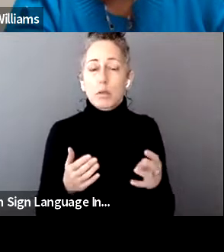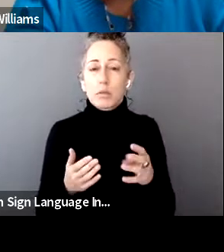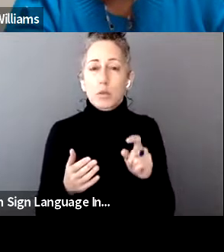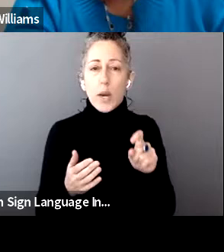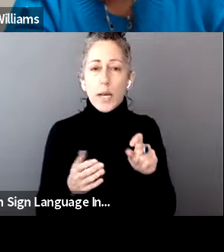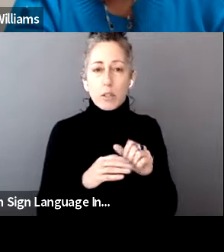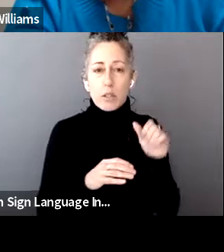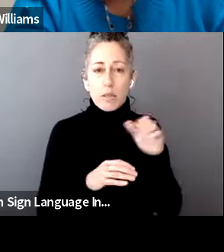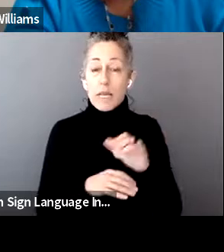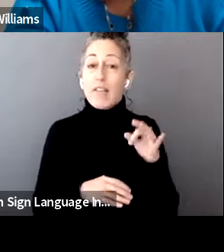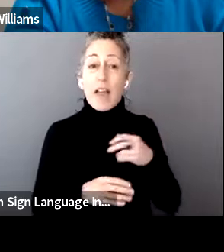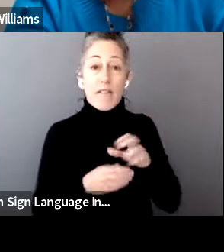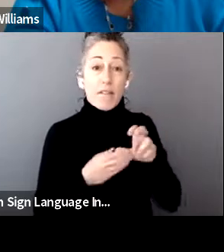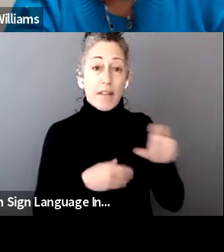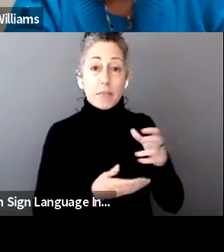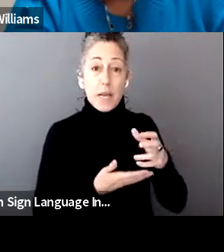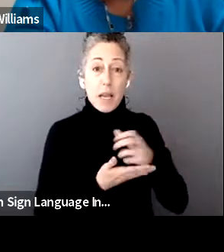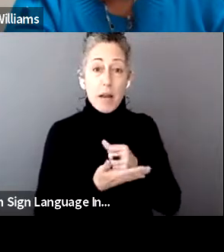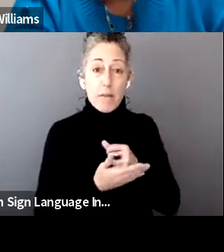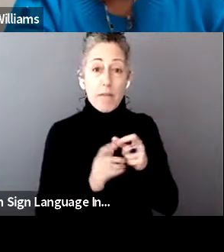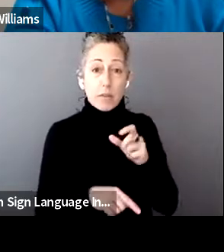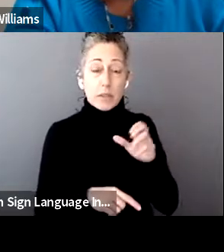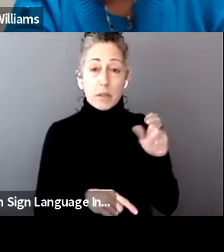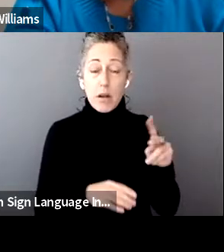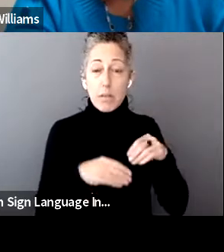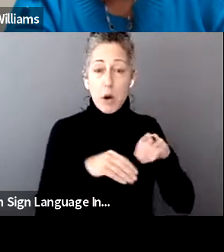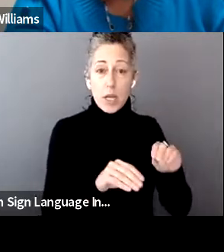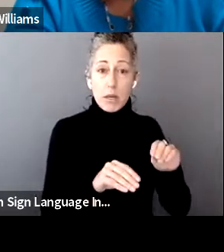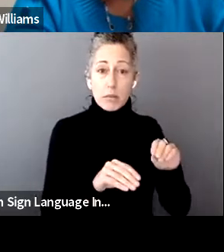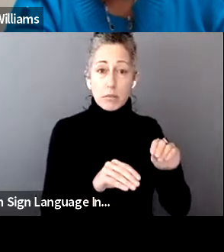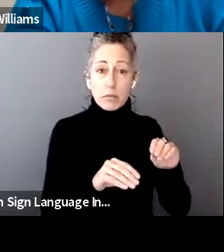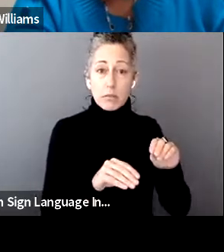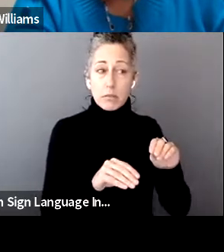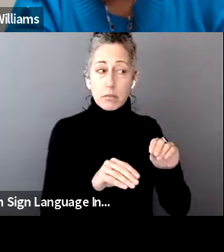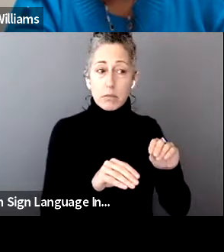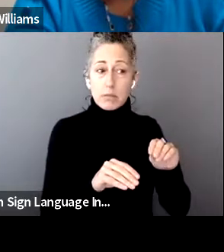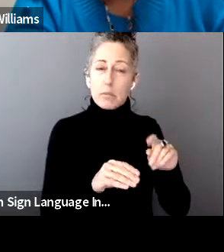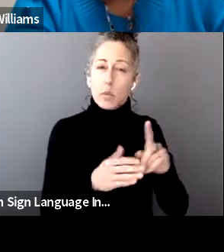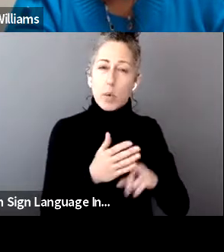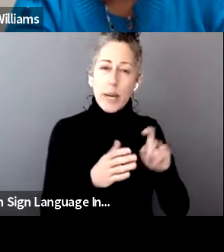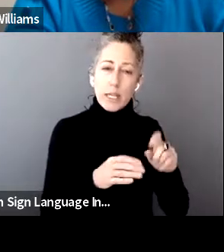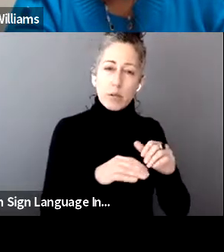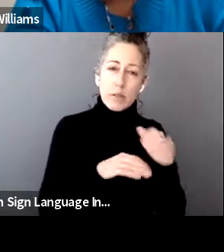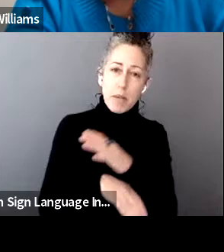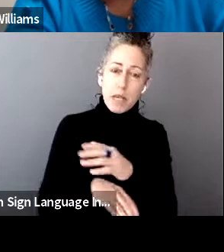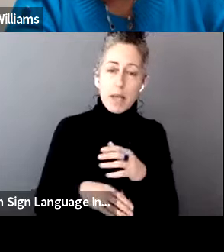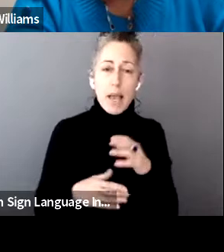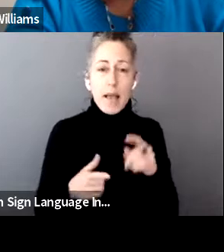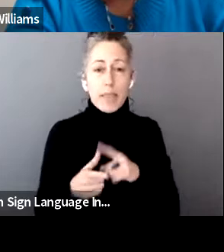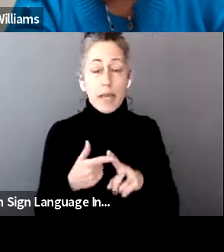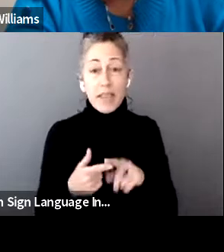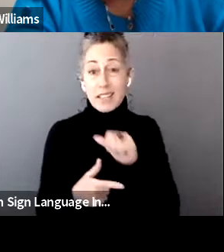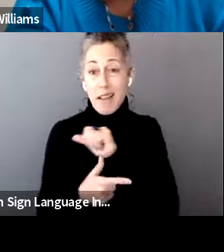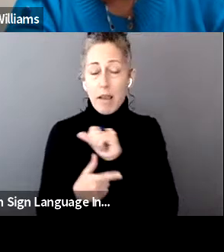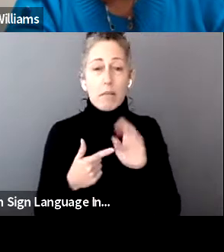investment income from the stock market to report on my taxes? And that's number one. Number two, is there a threshold